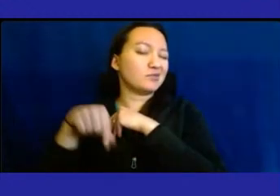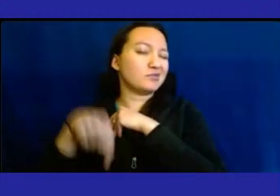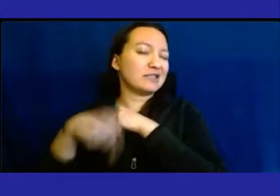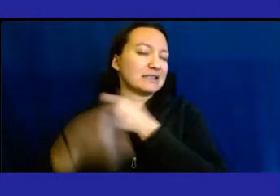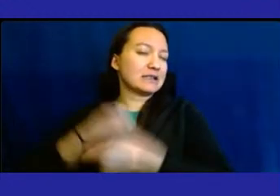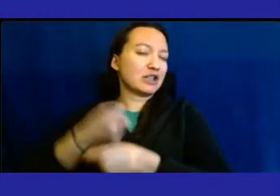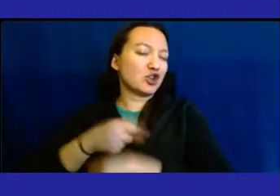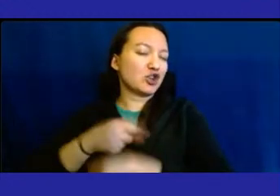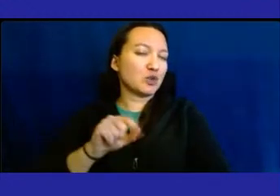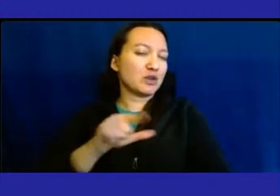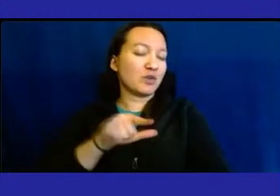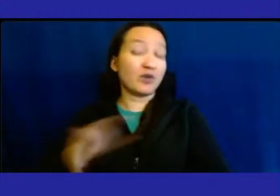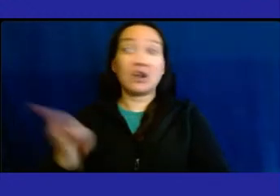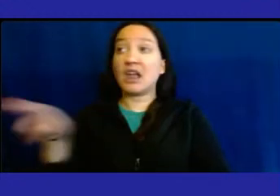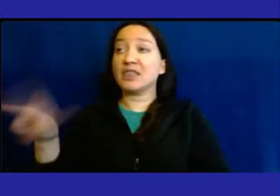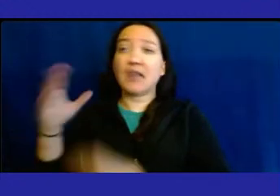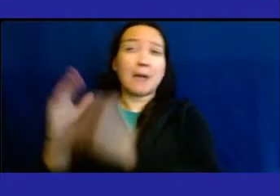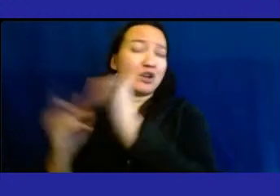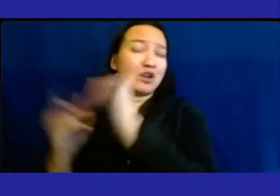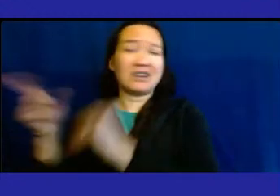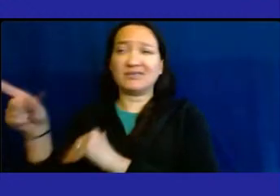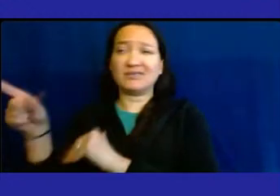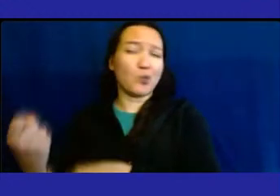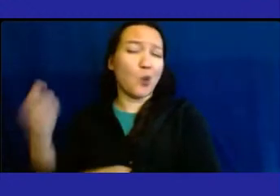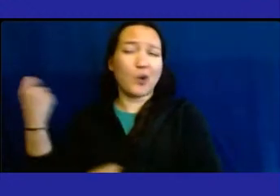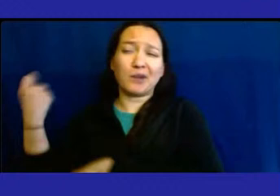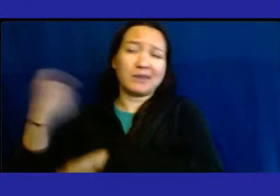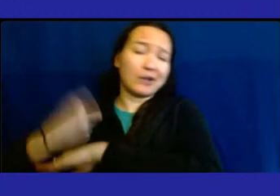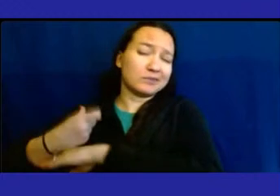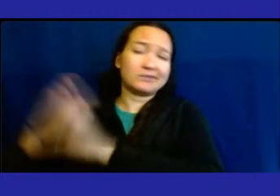building just doesn't want to come down, I think. But it will.